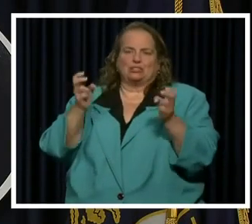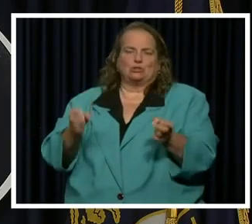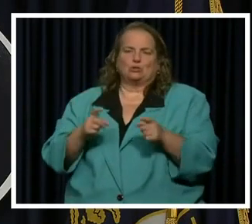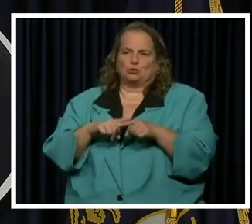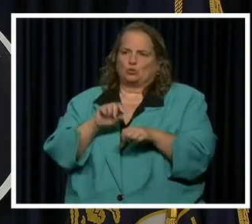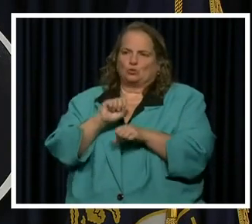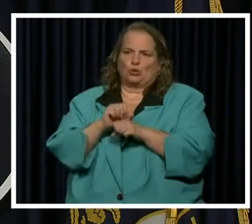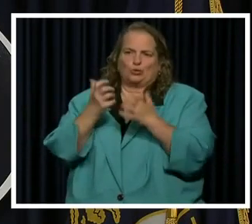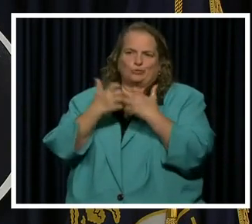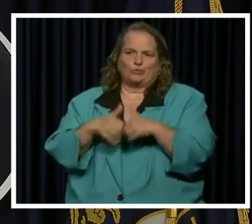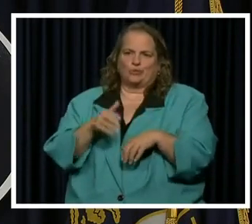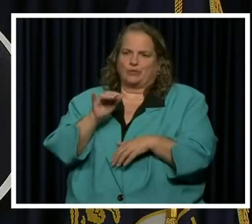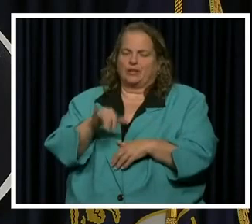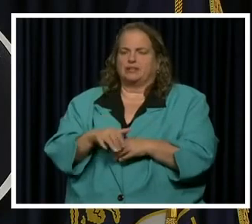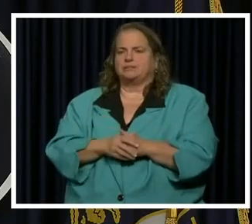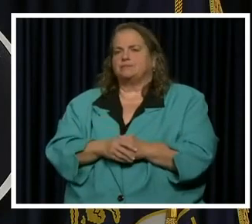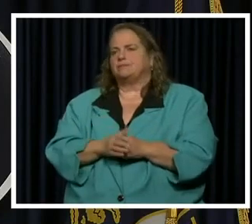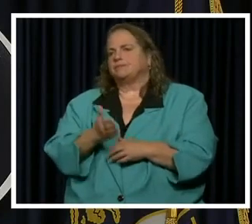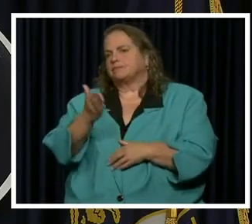through there. Joe,